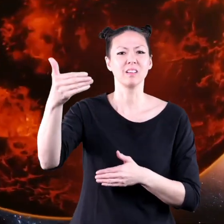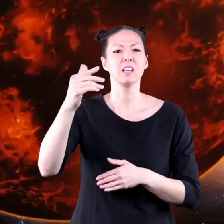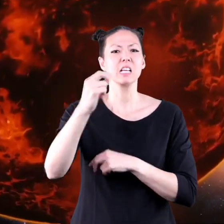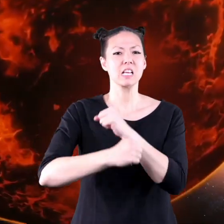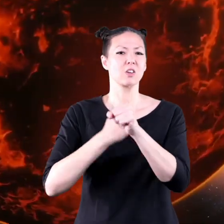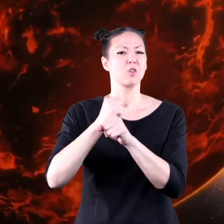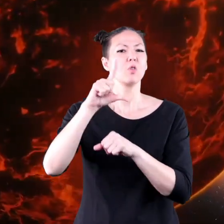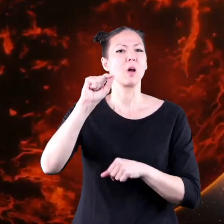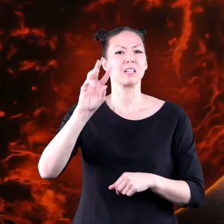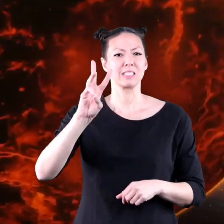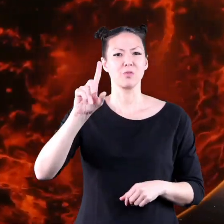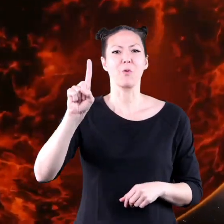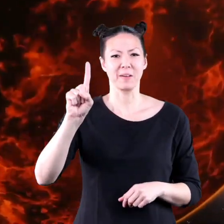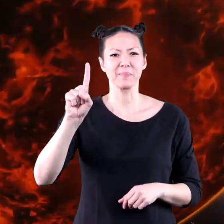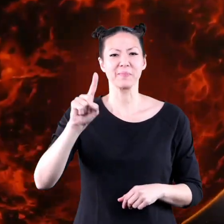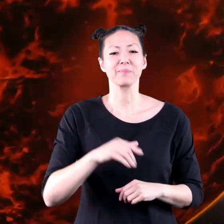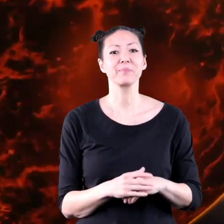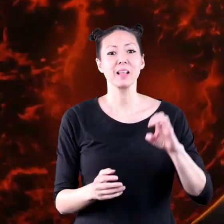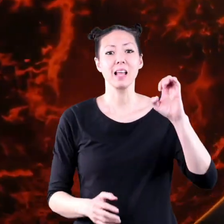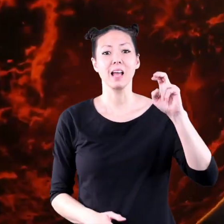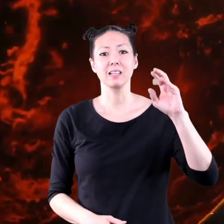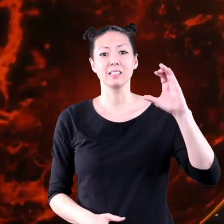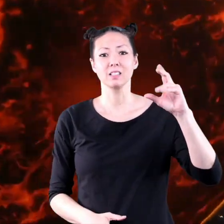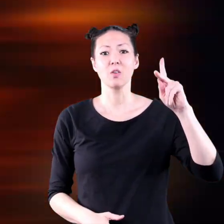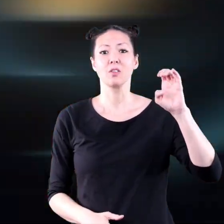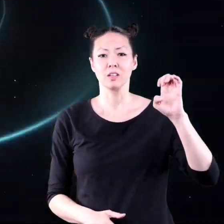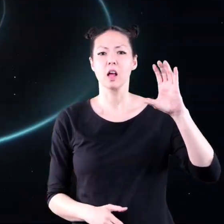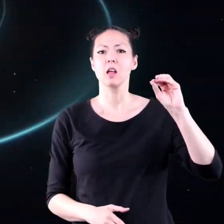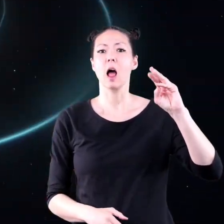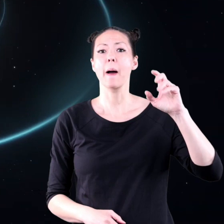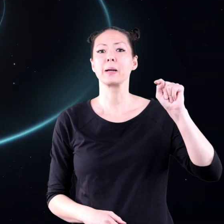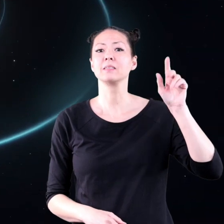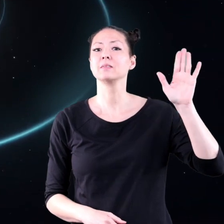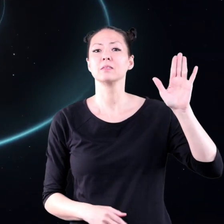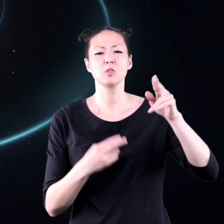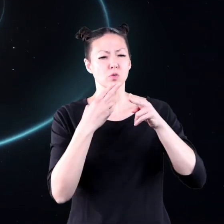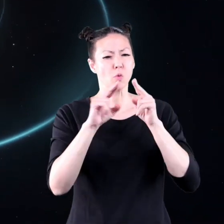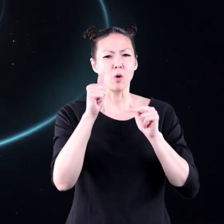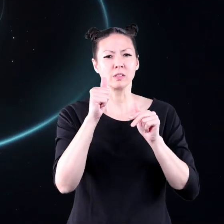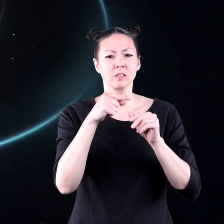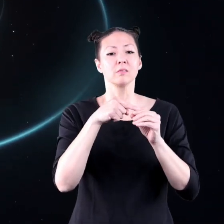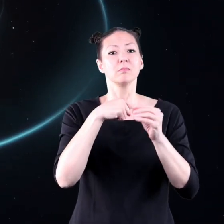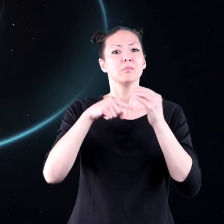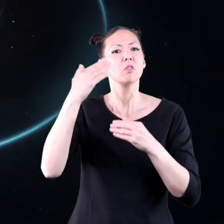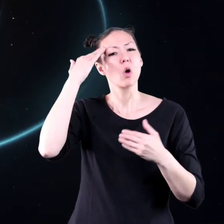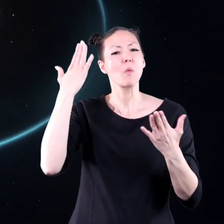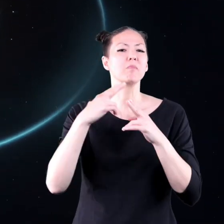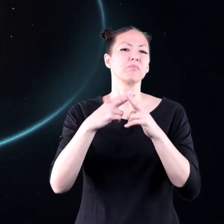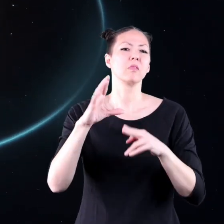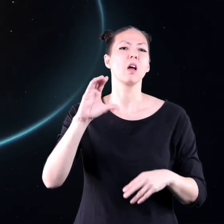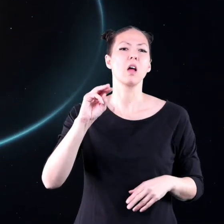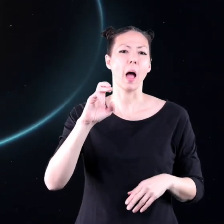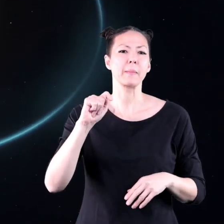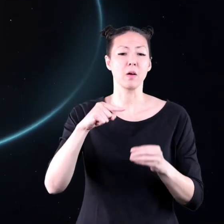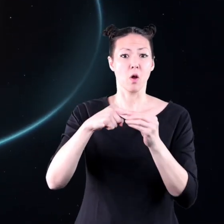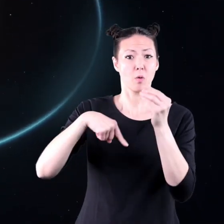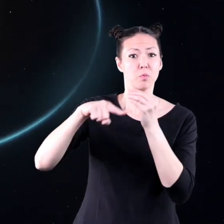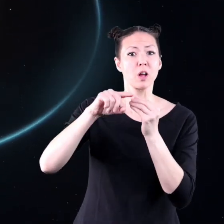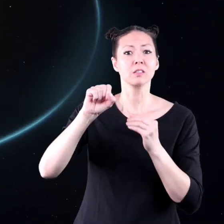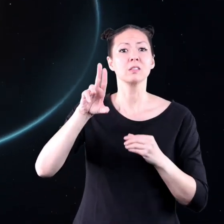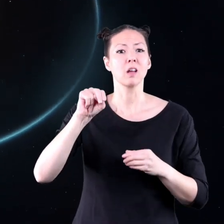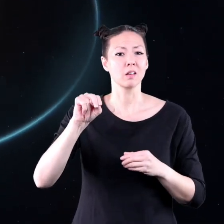be visible around the year 2061. Anki's comet has the shortest orbit of any known comet.